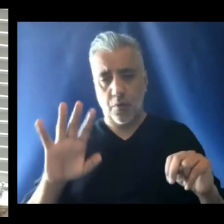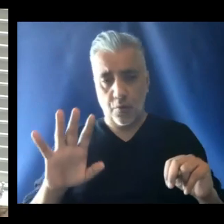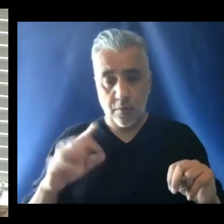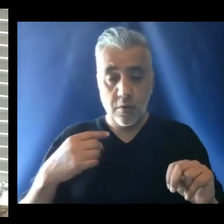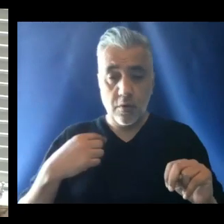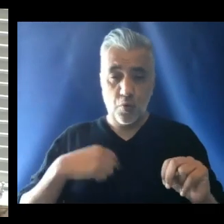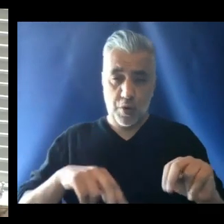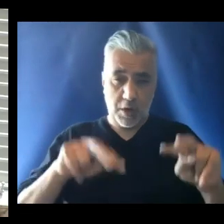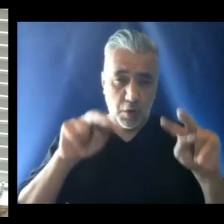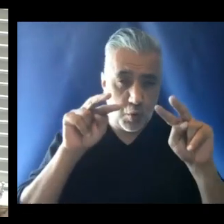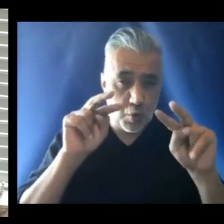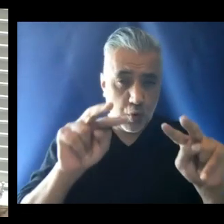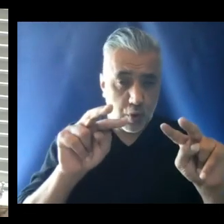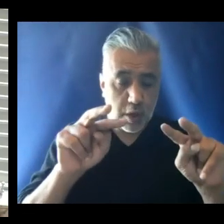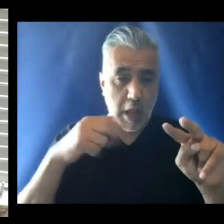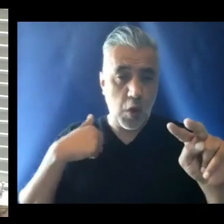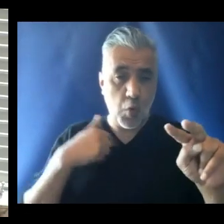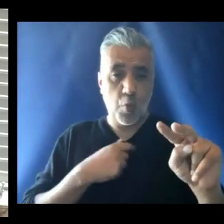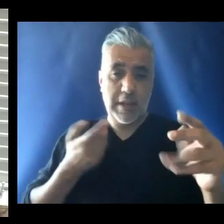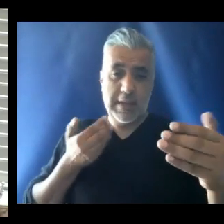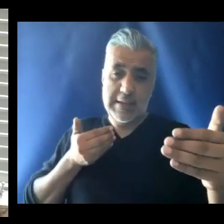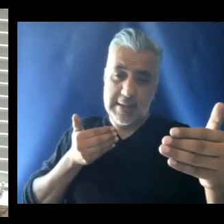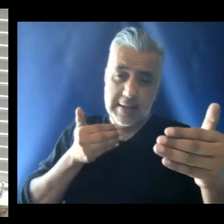and we come near.